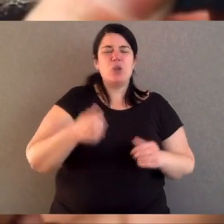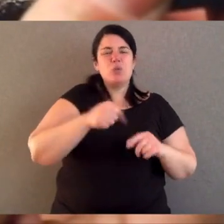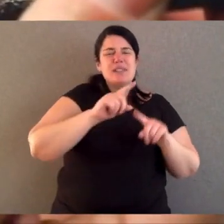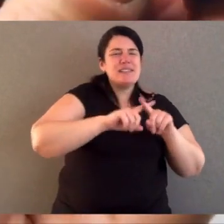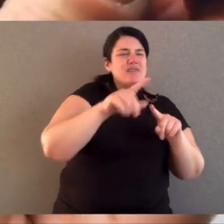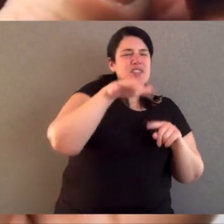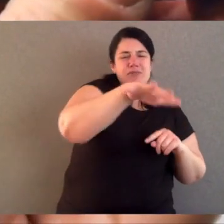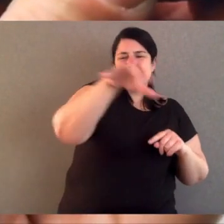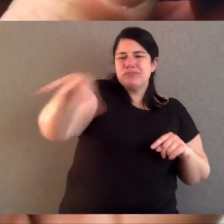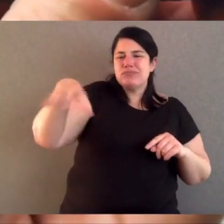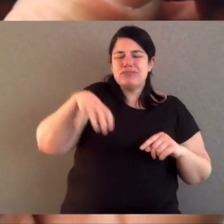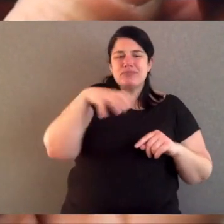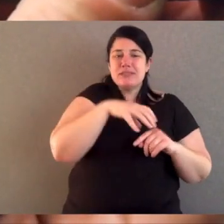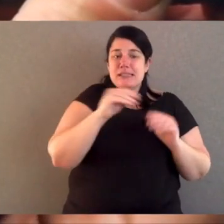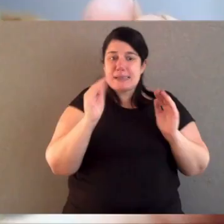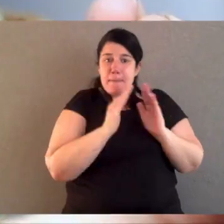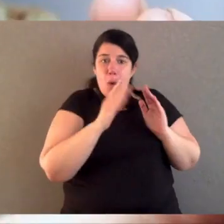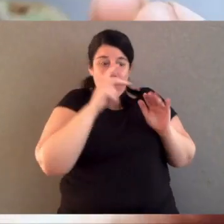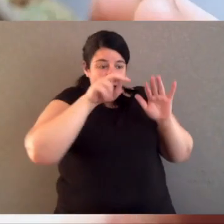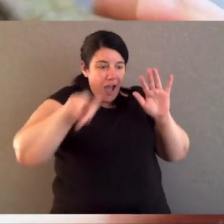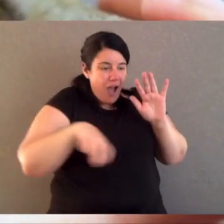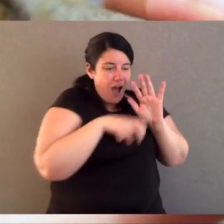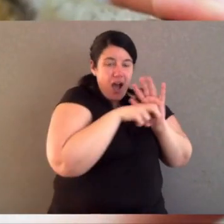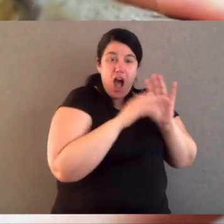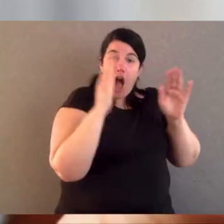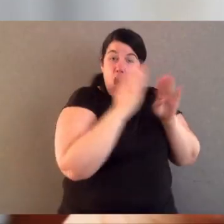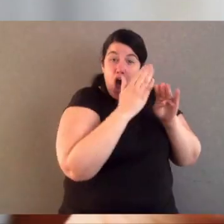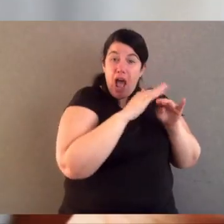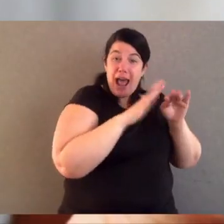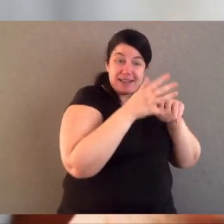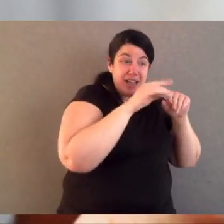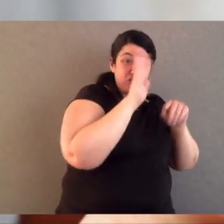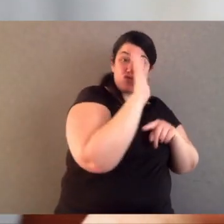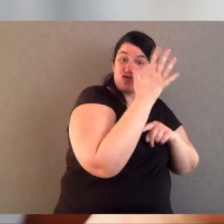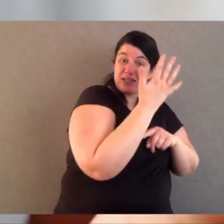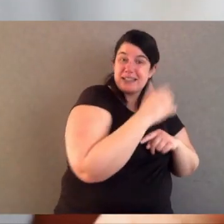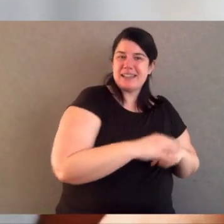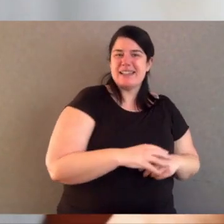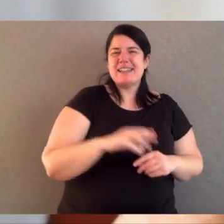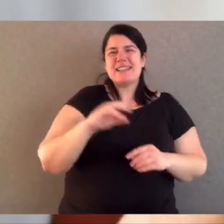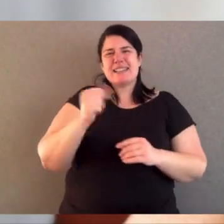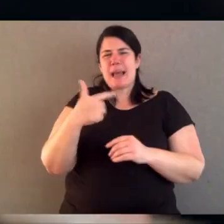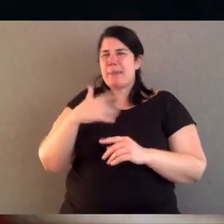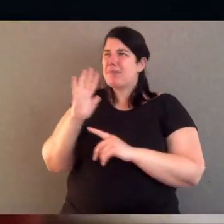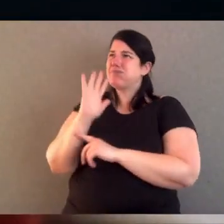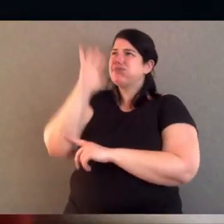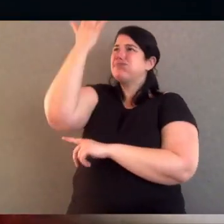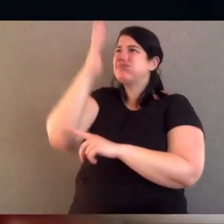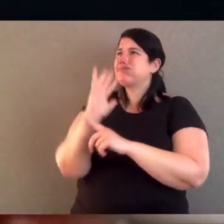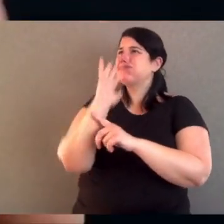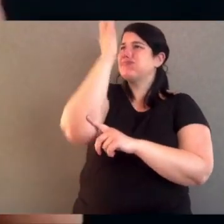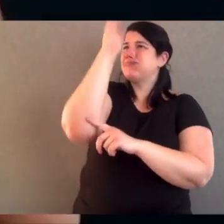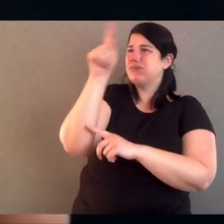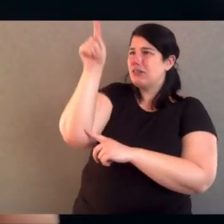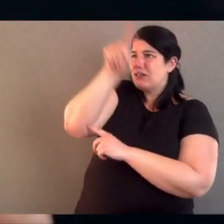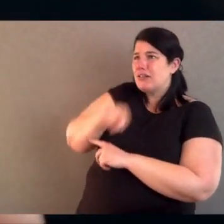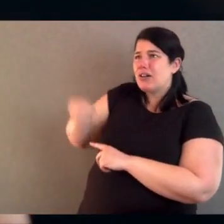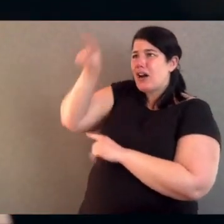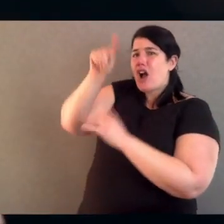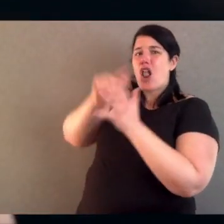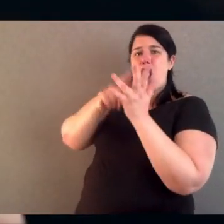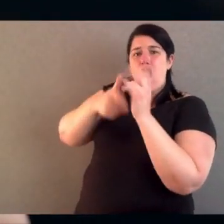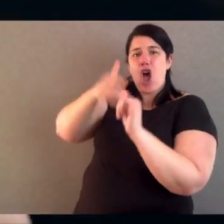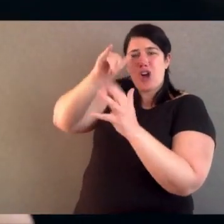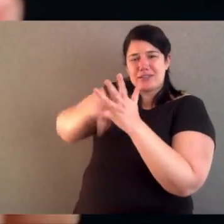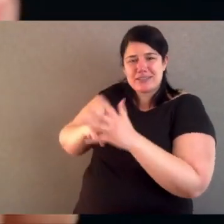habitats and shelters. Some of the smaller ones can just hide under a piece of bark. The bigger ones tend to need old-growth forest and big hollow logs to